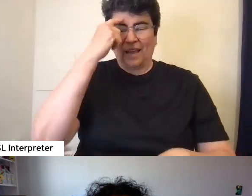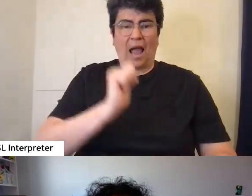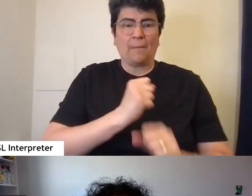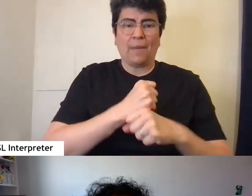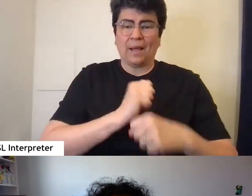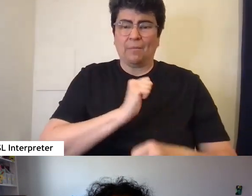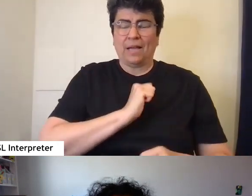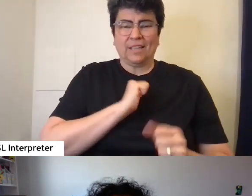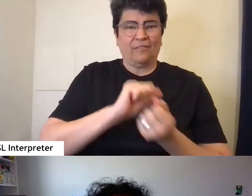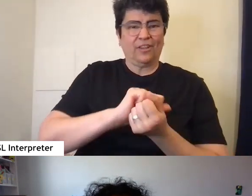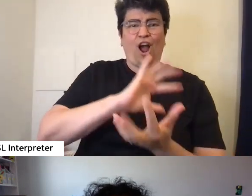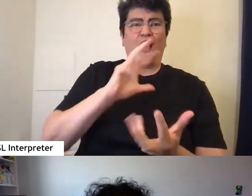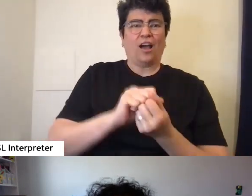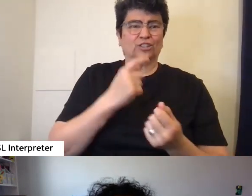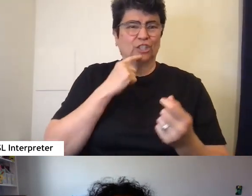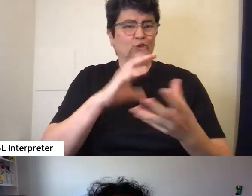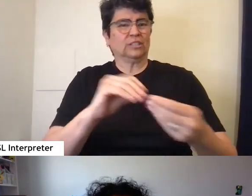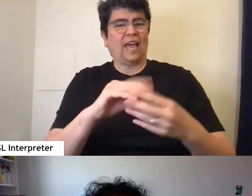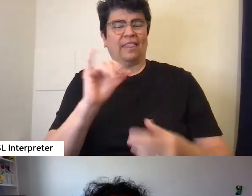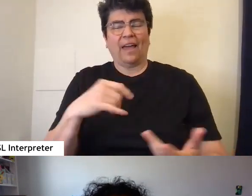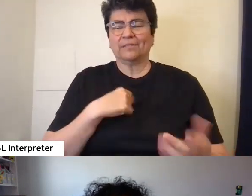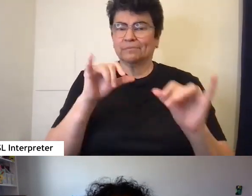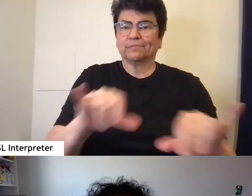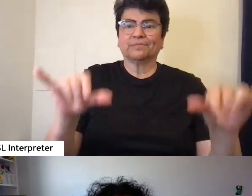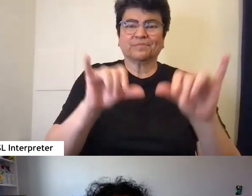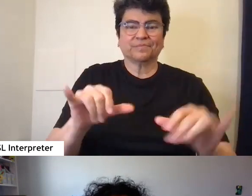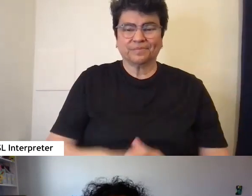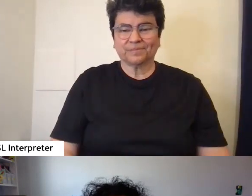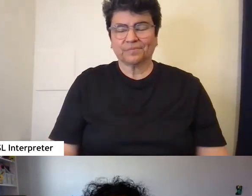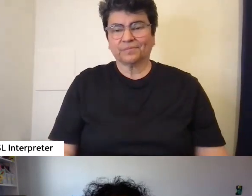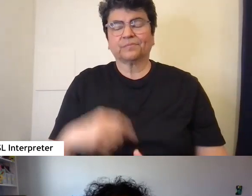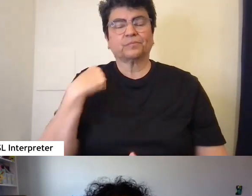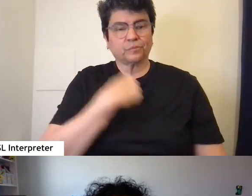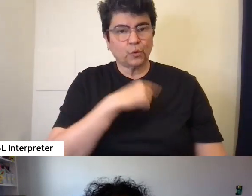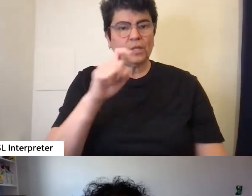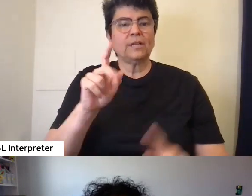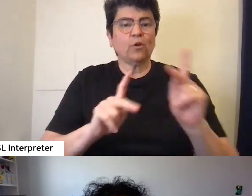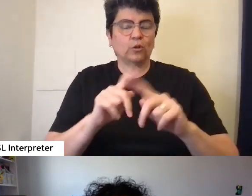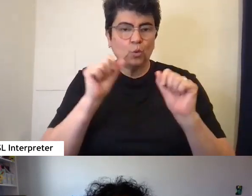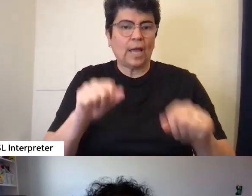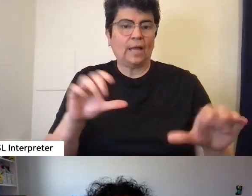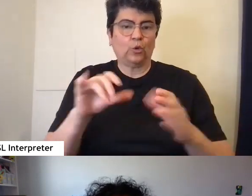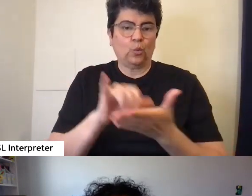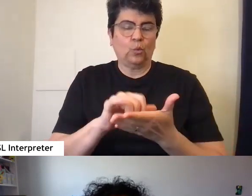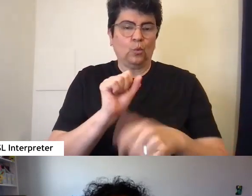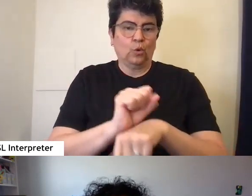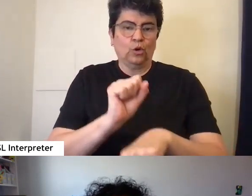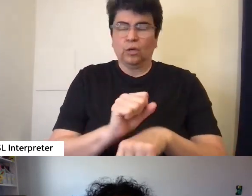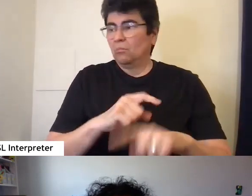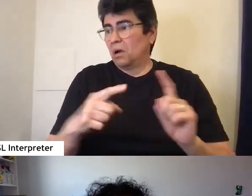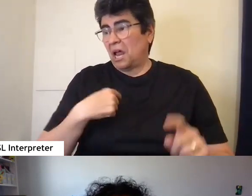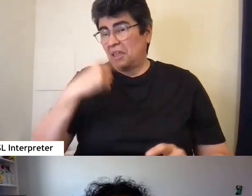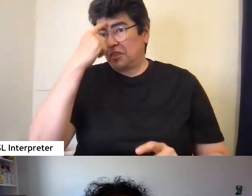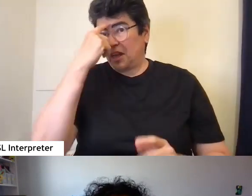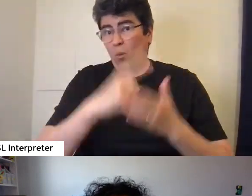saying that out loud. And, you know, we need folks who can do work in that way. But I think what gets